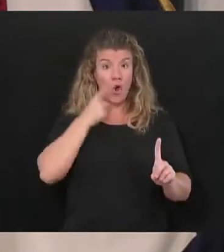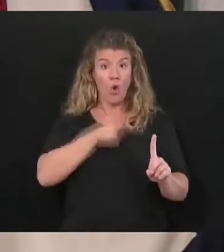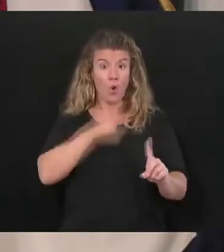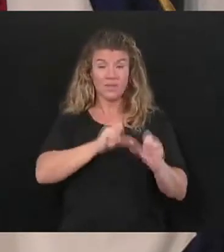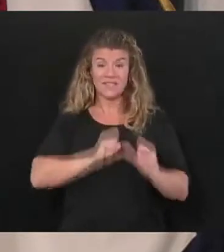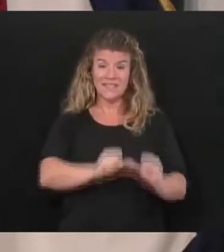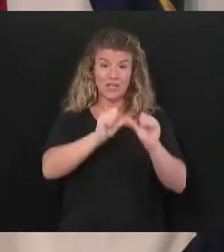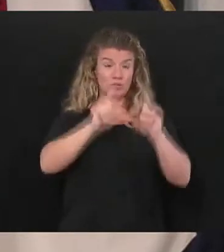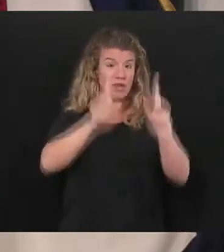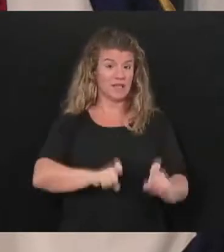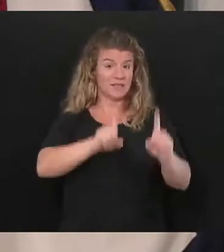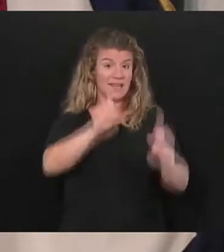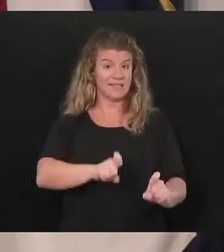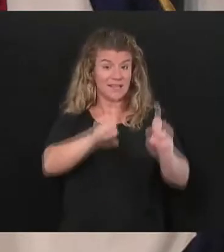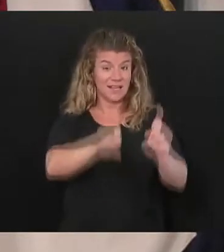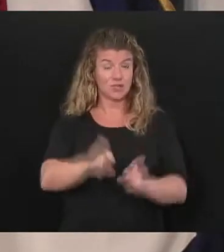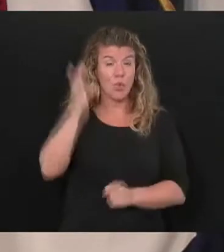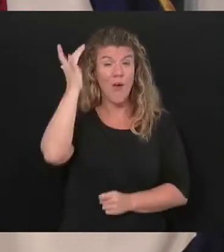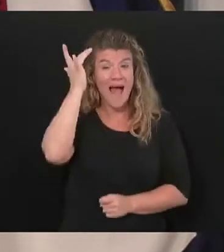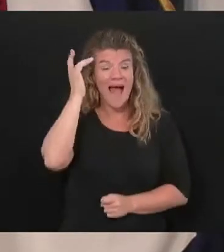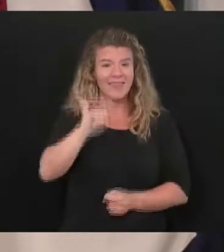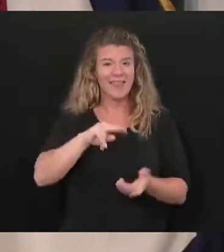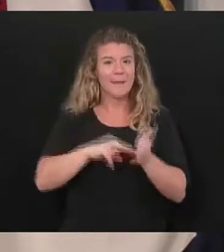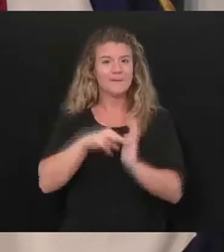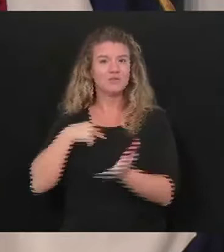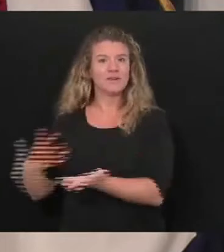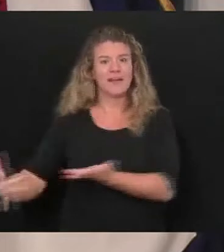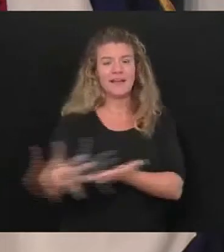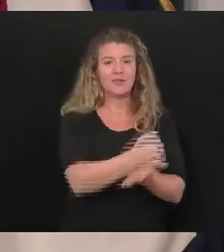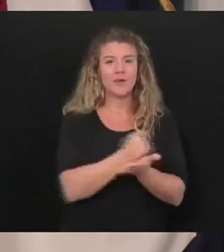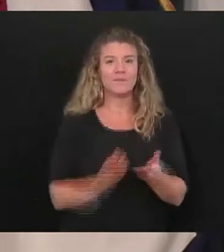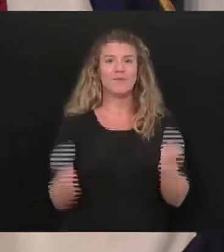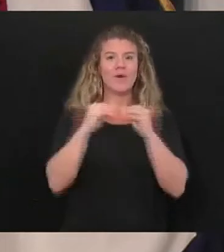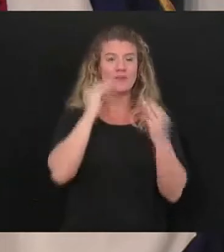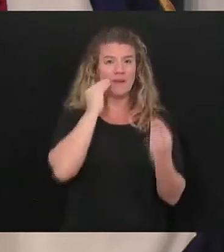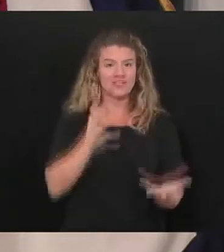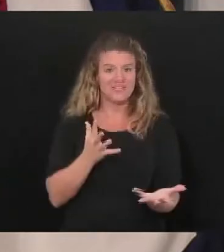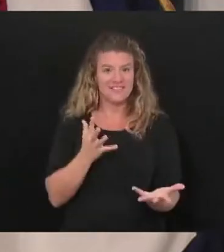testing and testing because the more information we have, the better off we'll be.